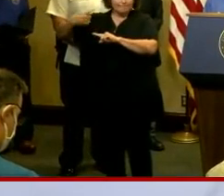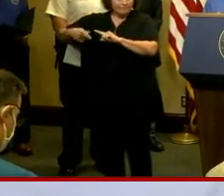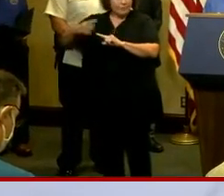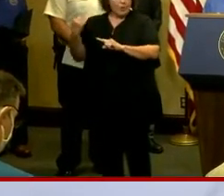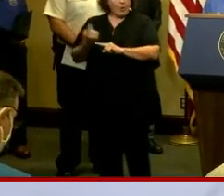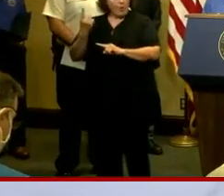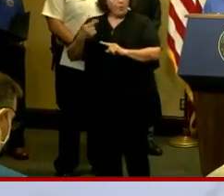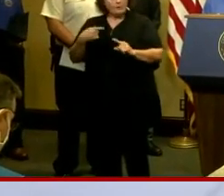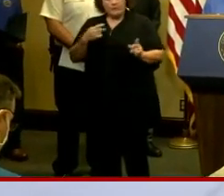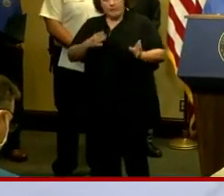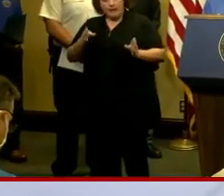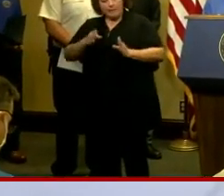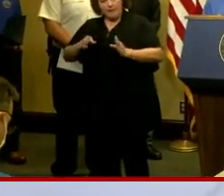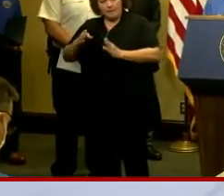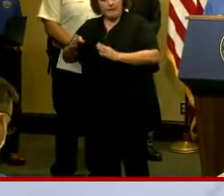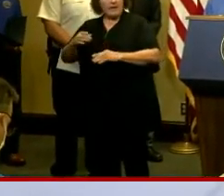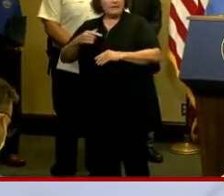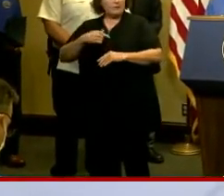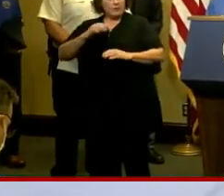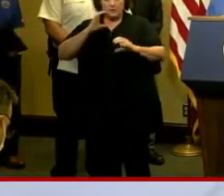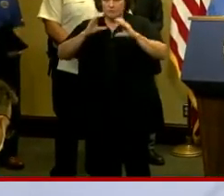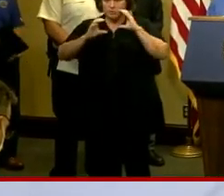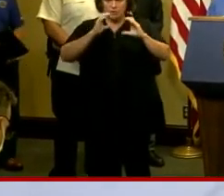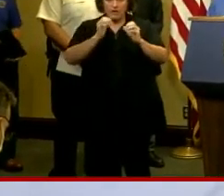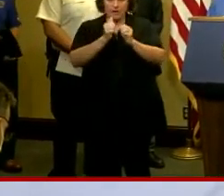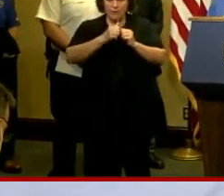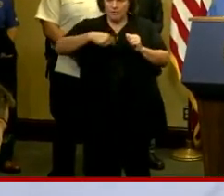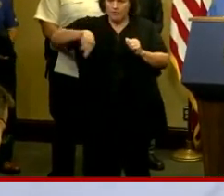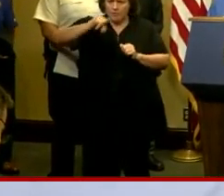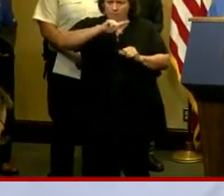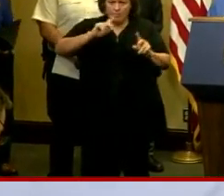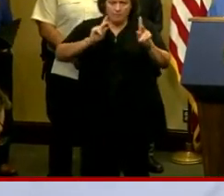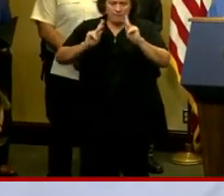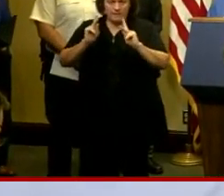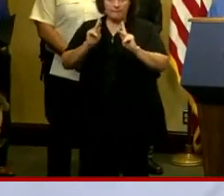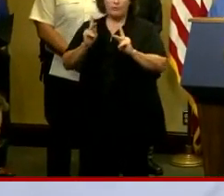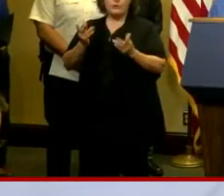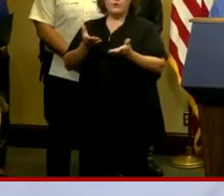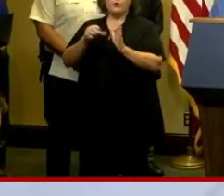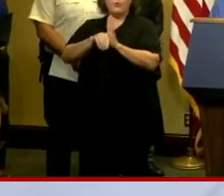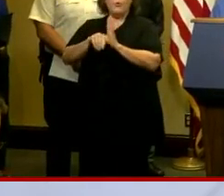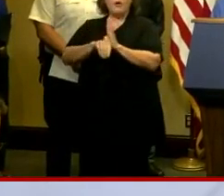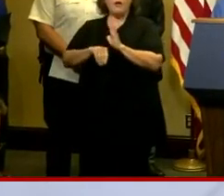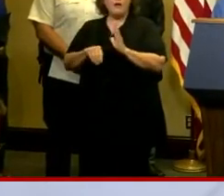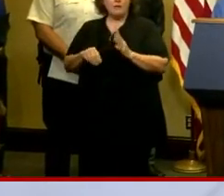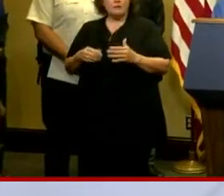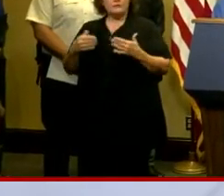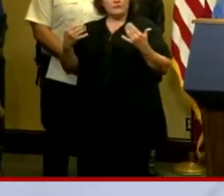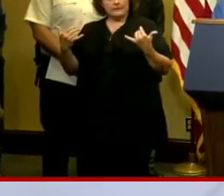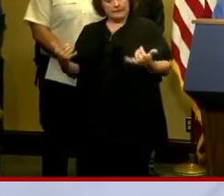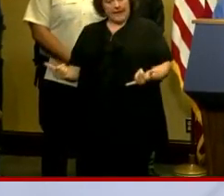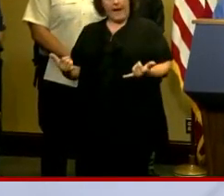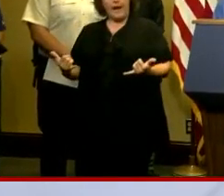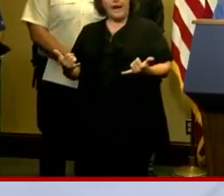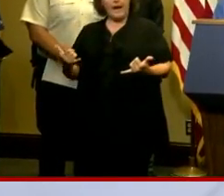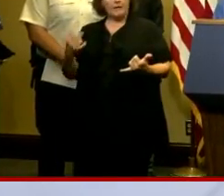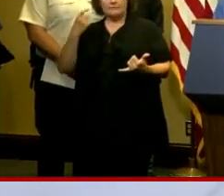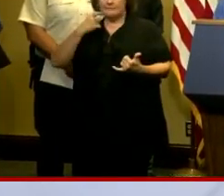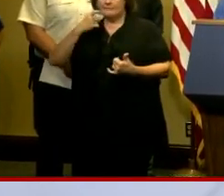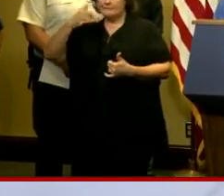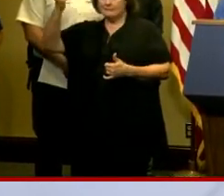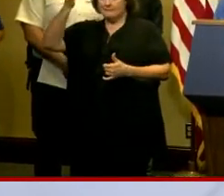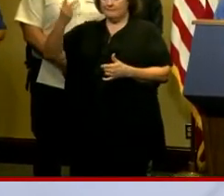We plan for this, and we communicate effectively with the residents of the city of New Orleans, and so at this time, we were briefed